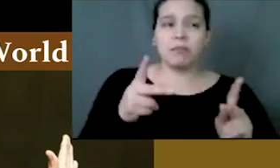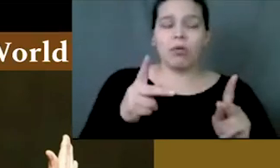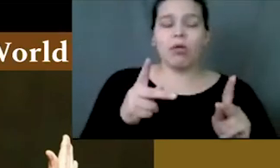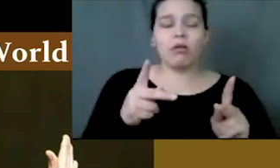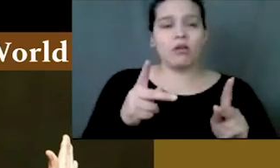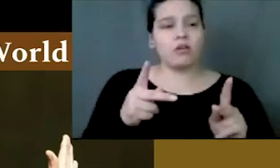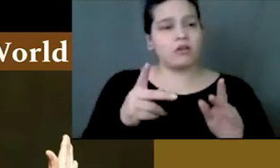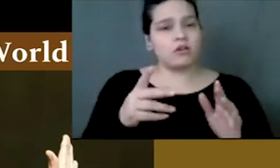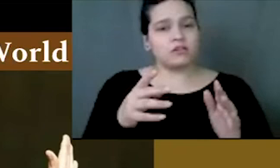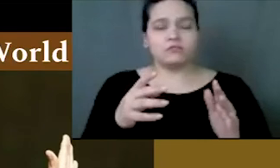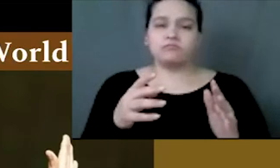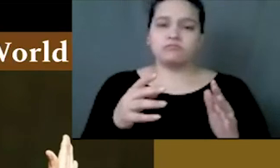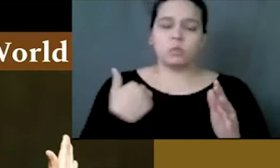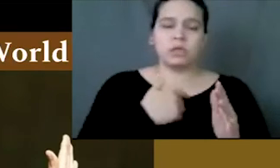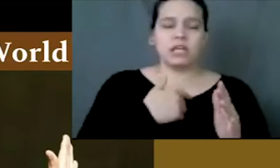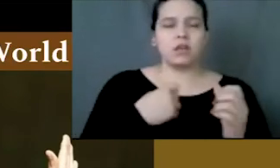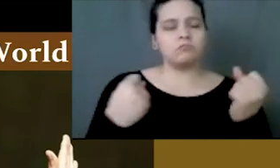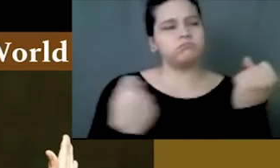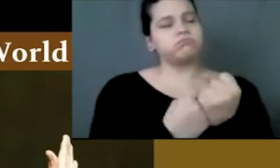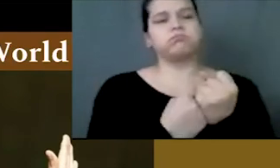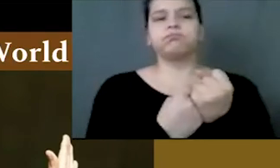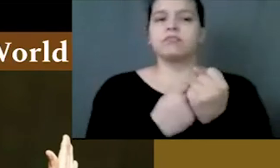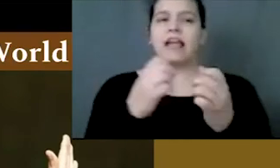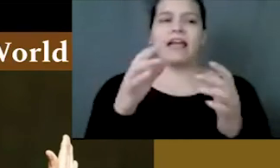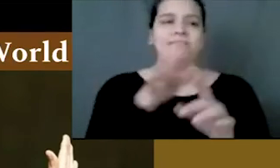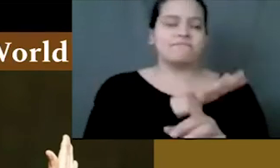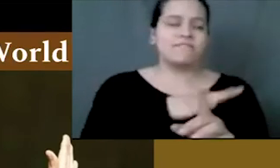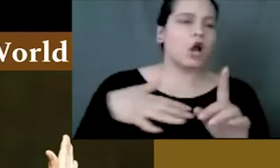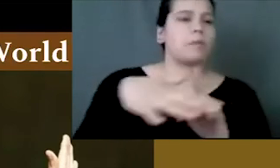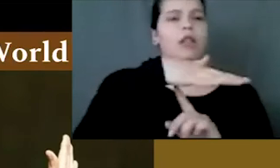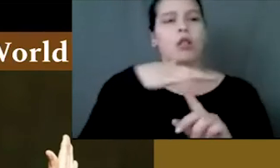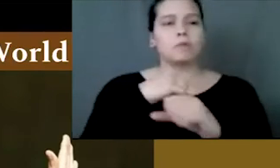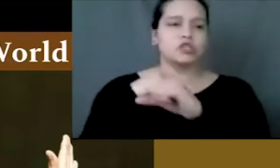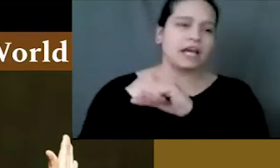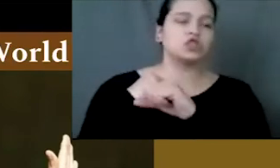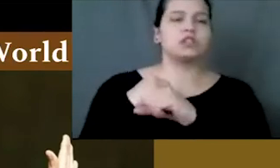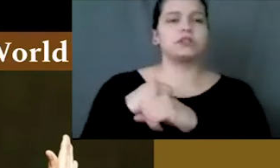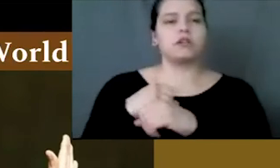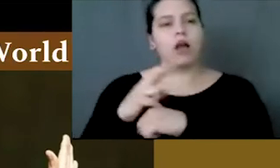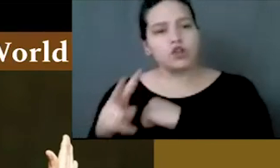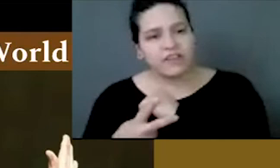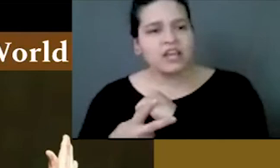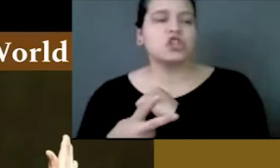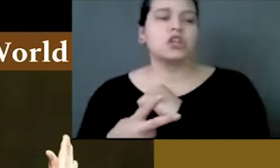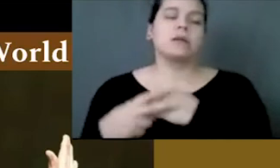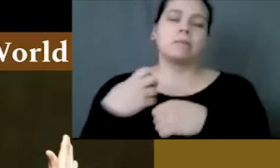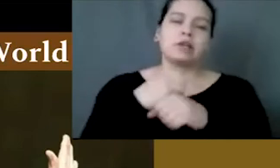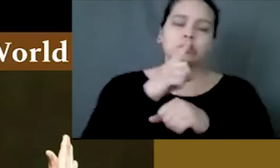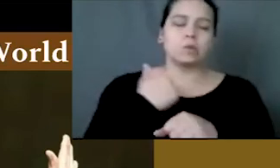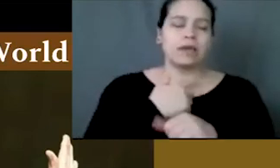always be that Indigenous people are at the forefront of environmental protection and conservation.